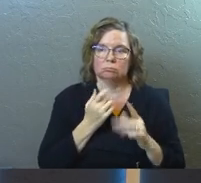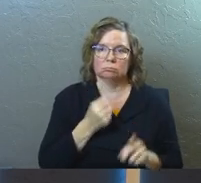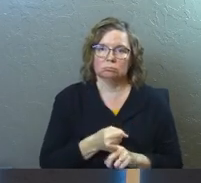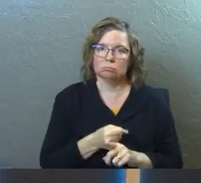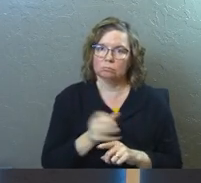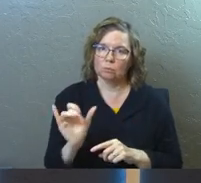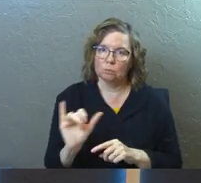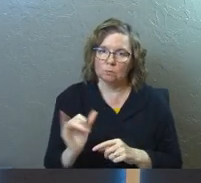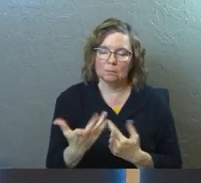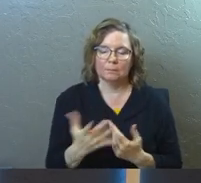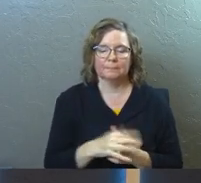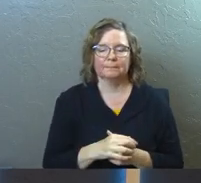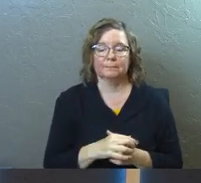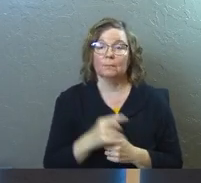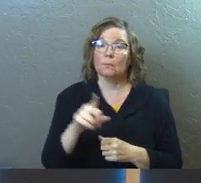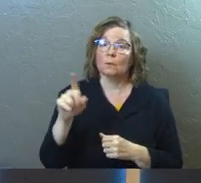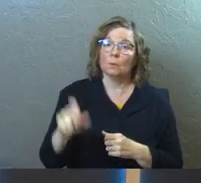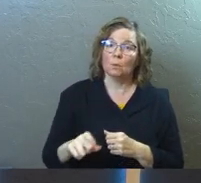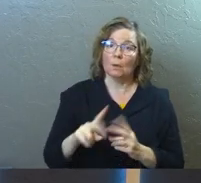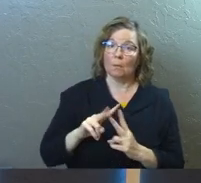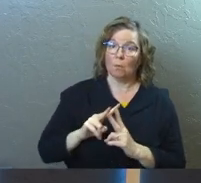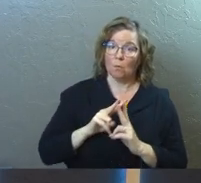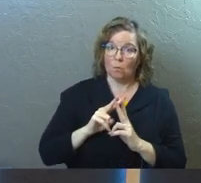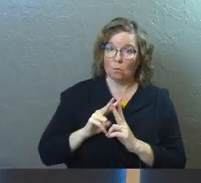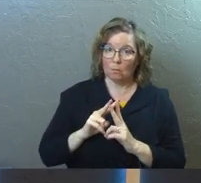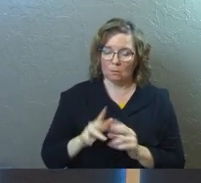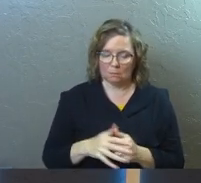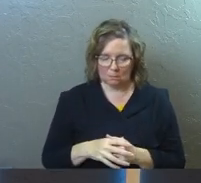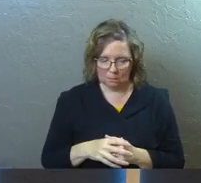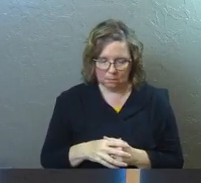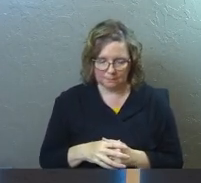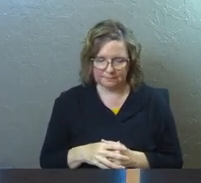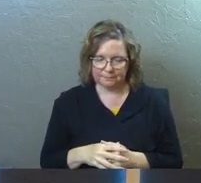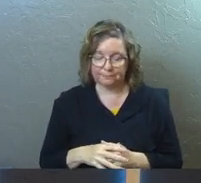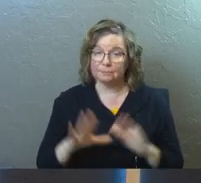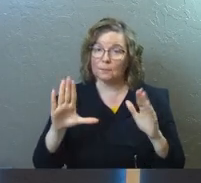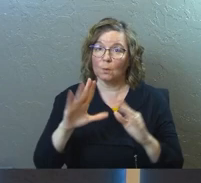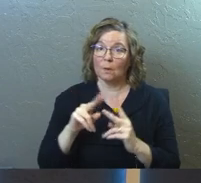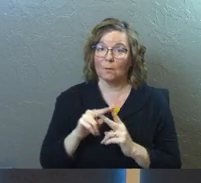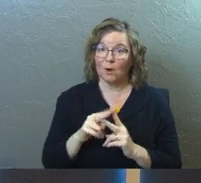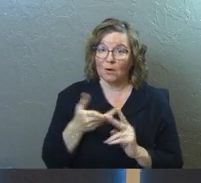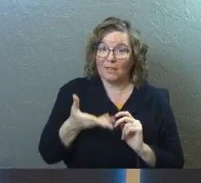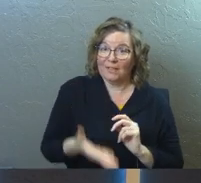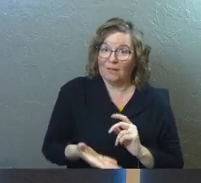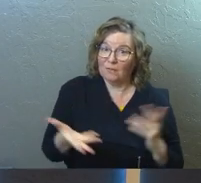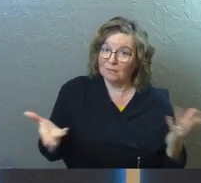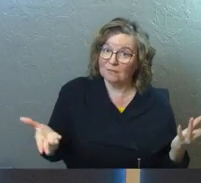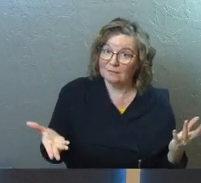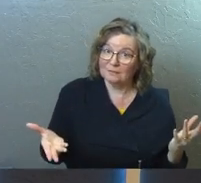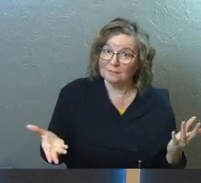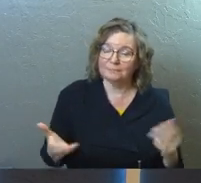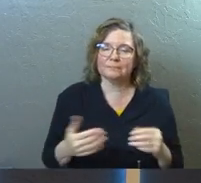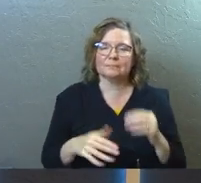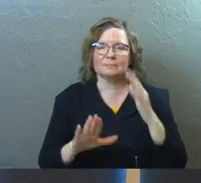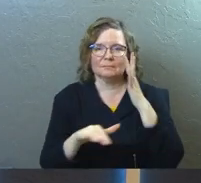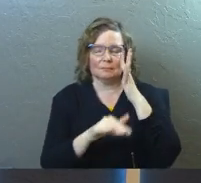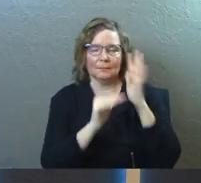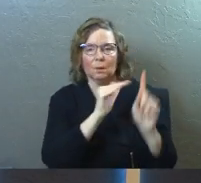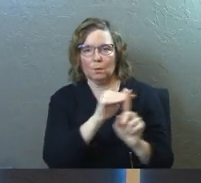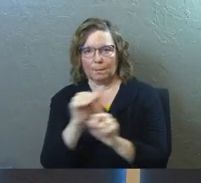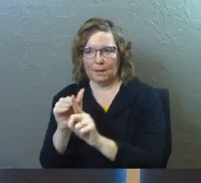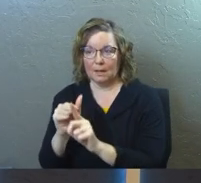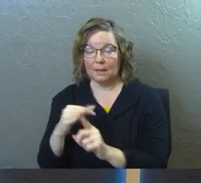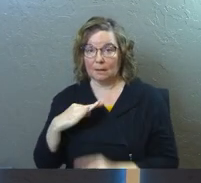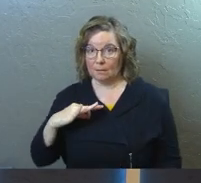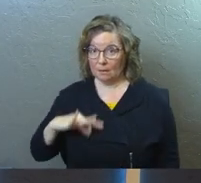Um, you need a partner. Isn't it great when the partner is there? Let me just remind you,